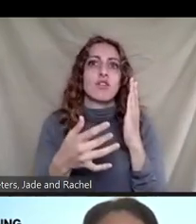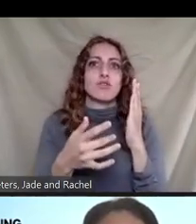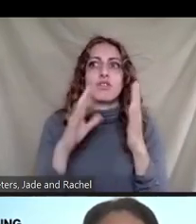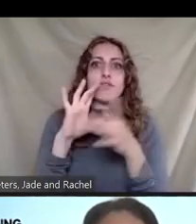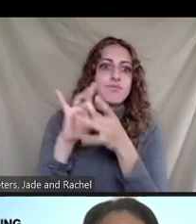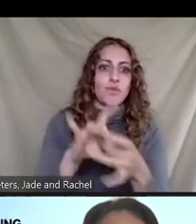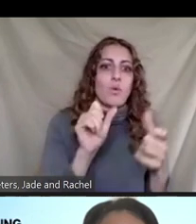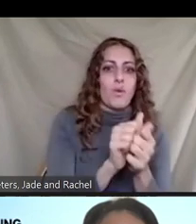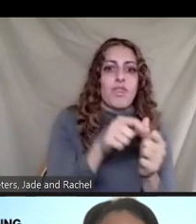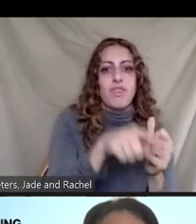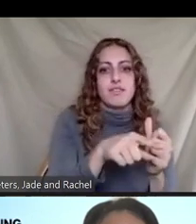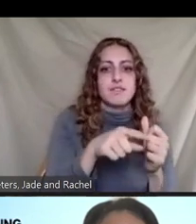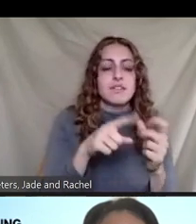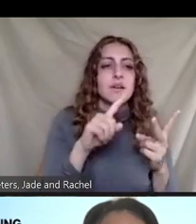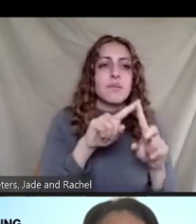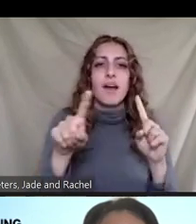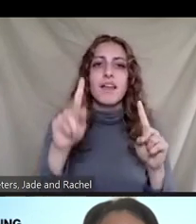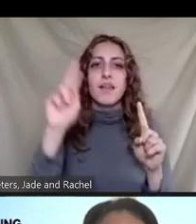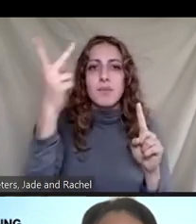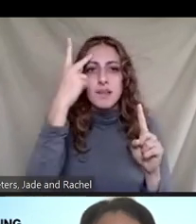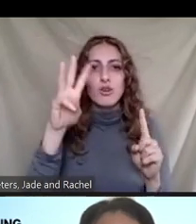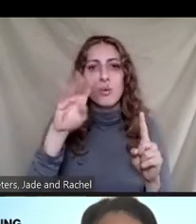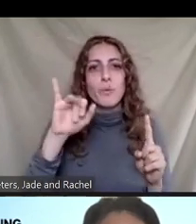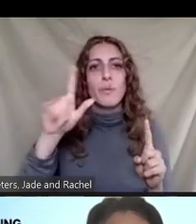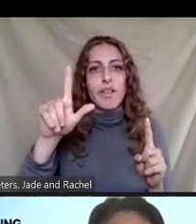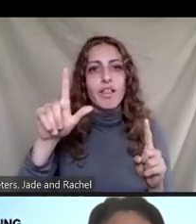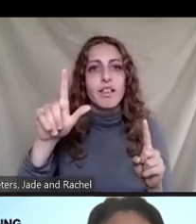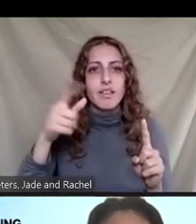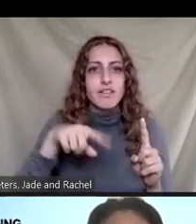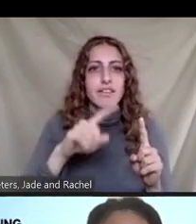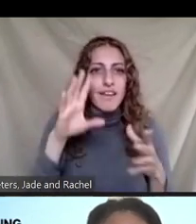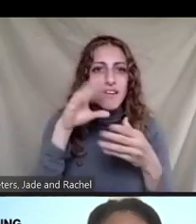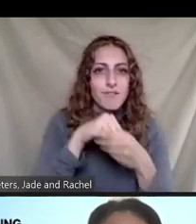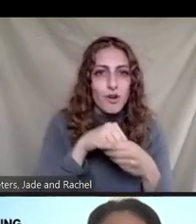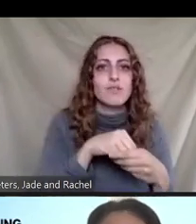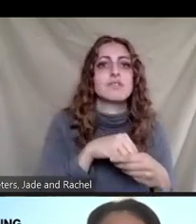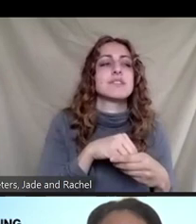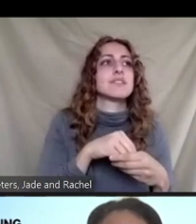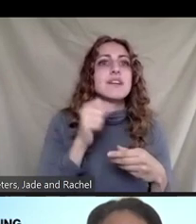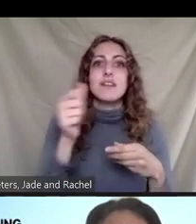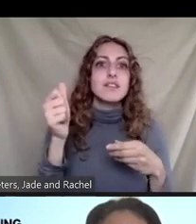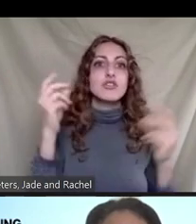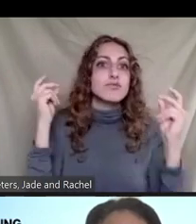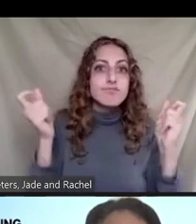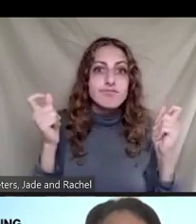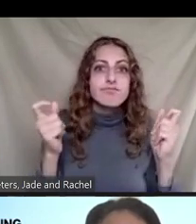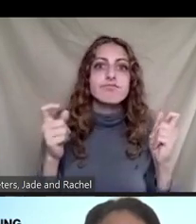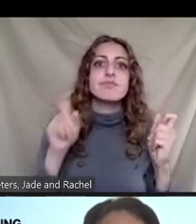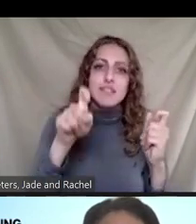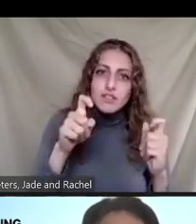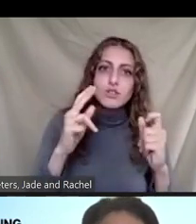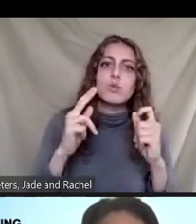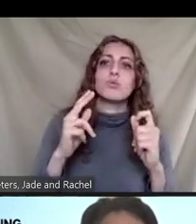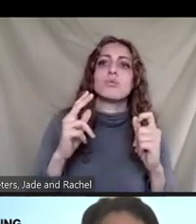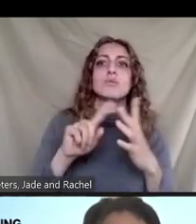appear out of thin air. It needs to be built as a coalition. It needs to be built with the voices of